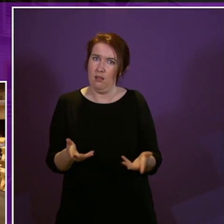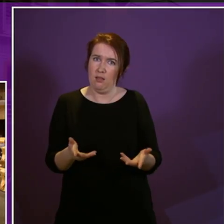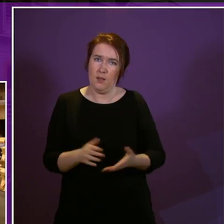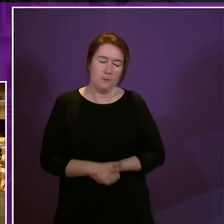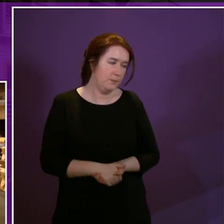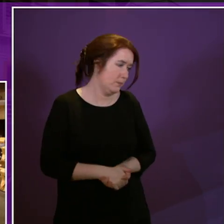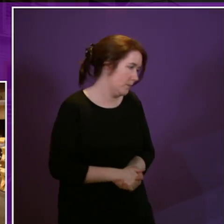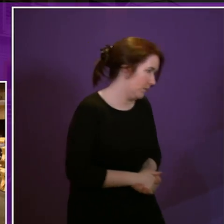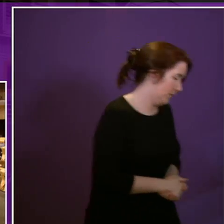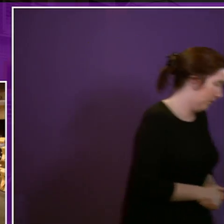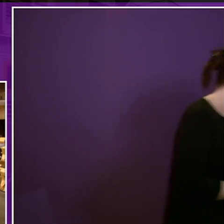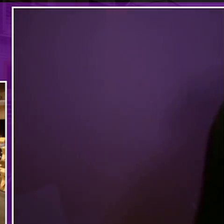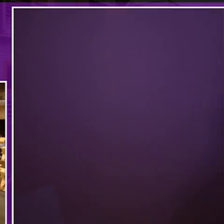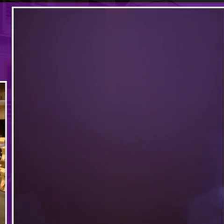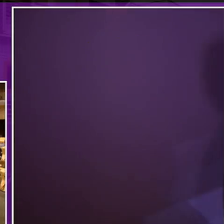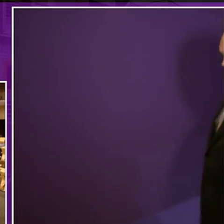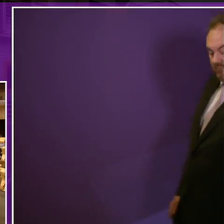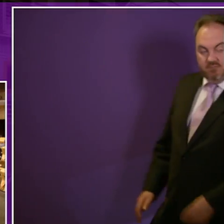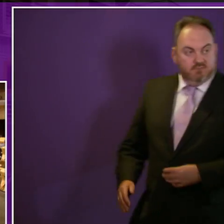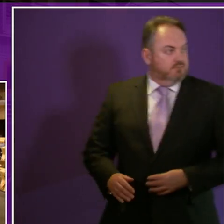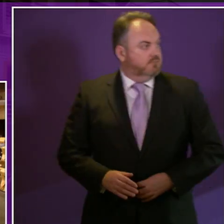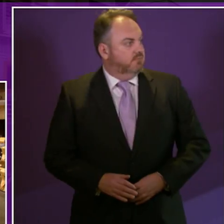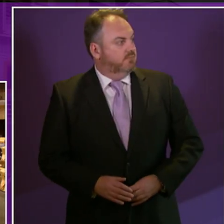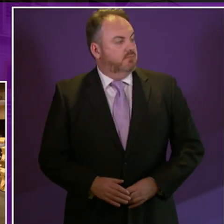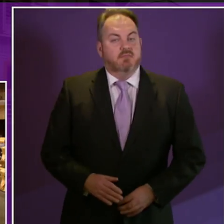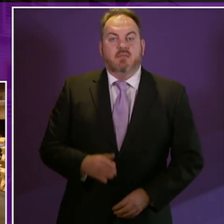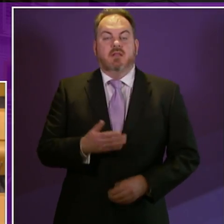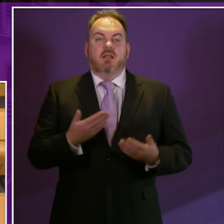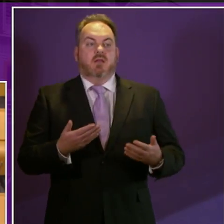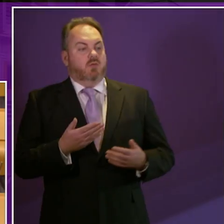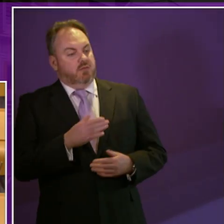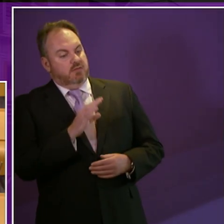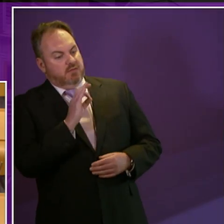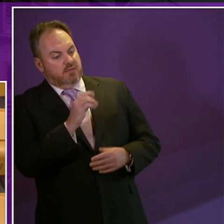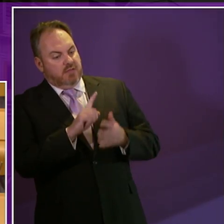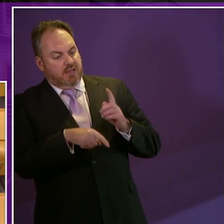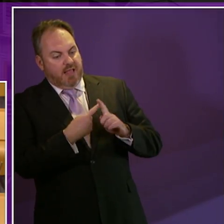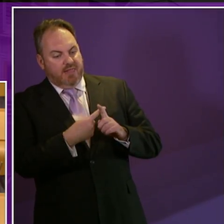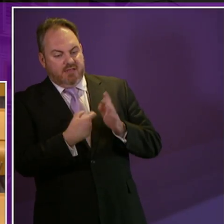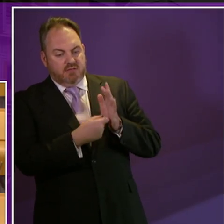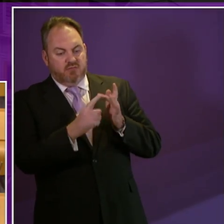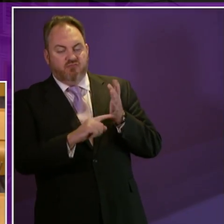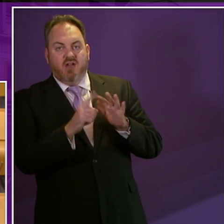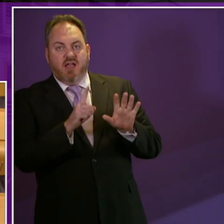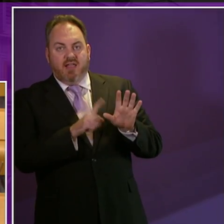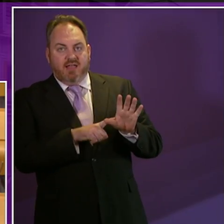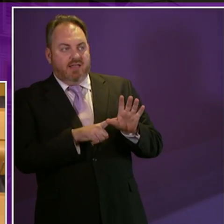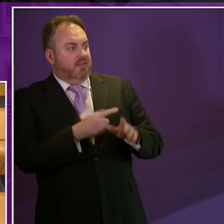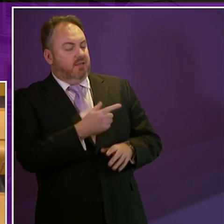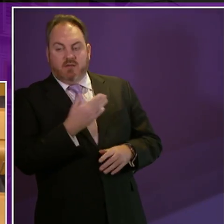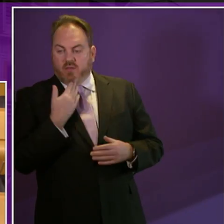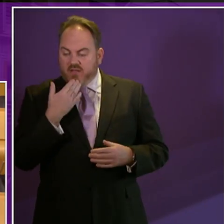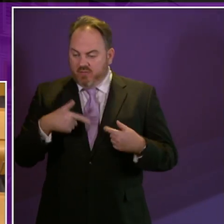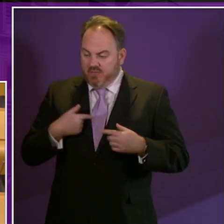thank you so sorry Mr Rowley Alex Rowley thank you thank you to Joan McAlpine for giving away giving away